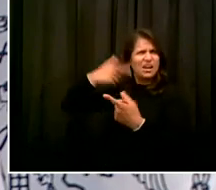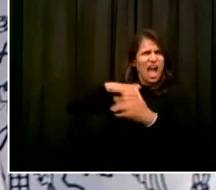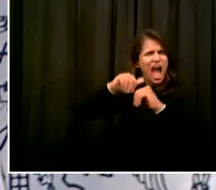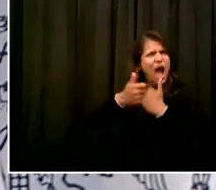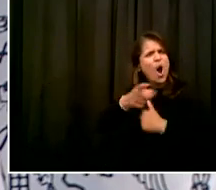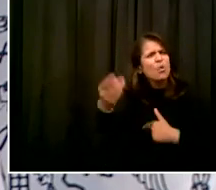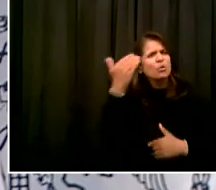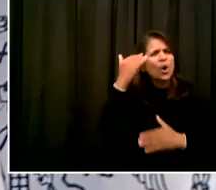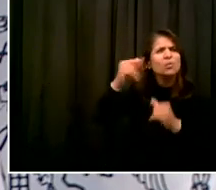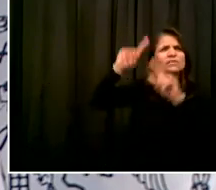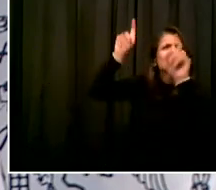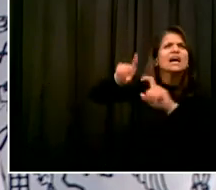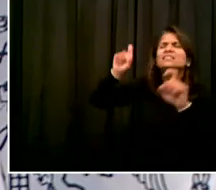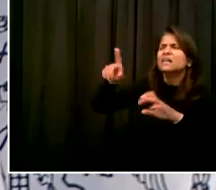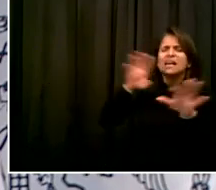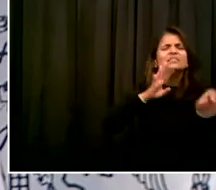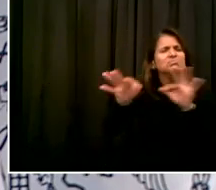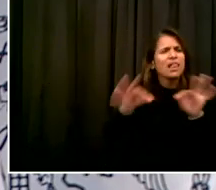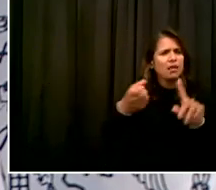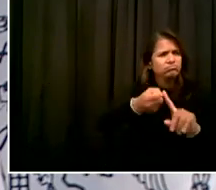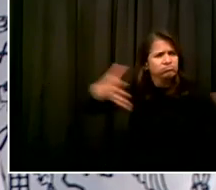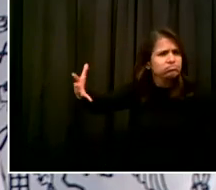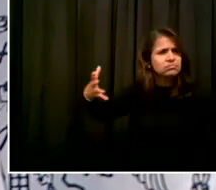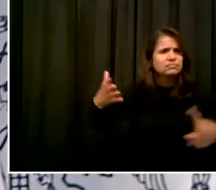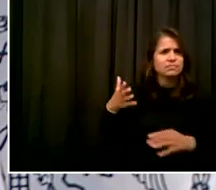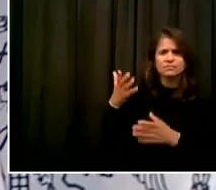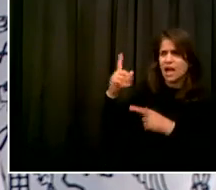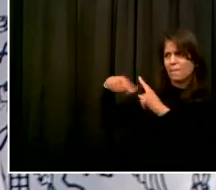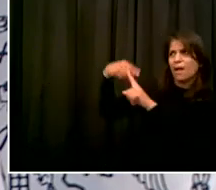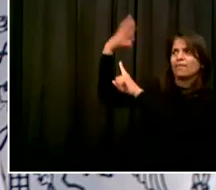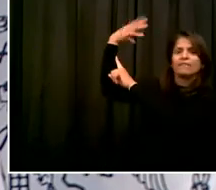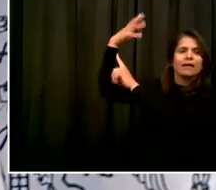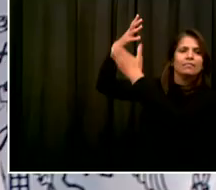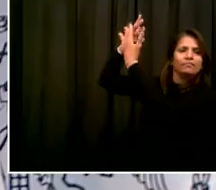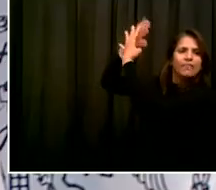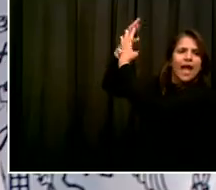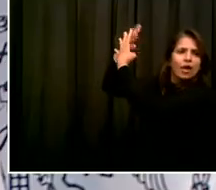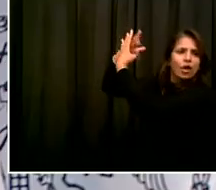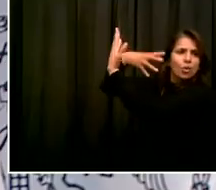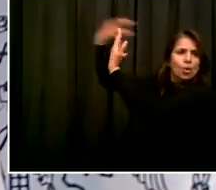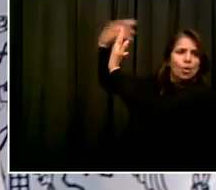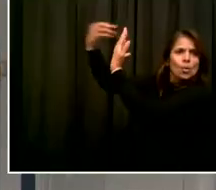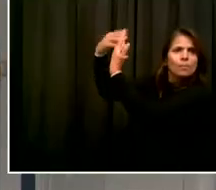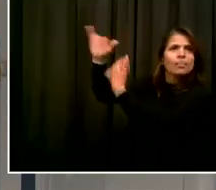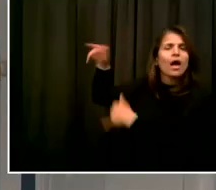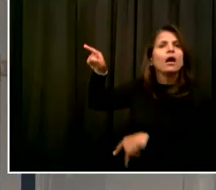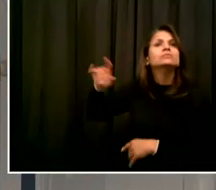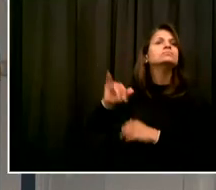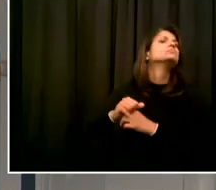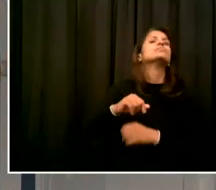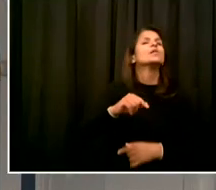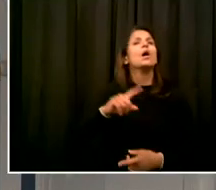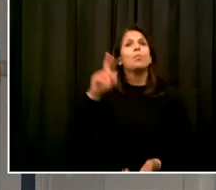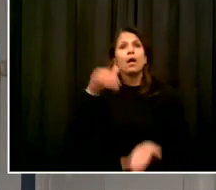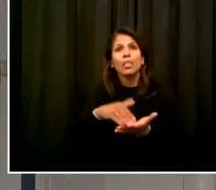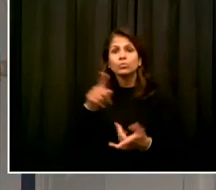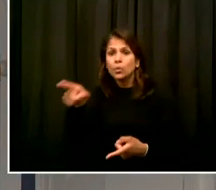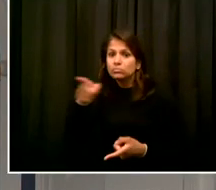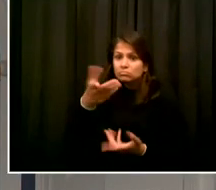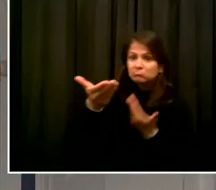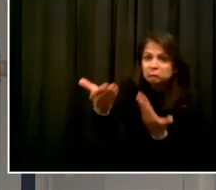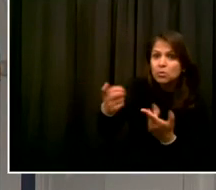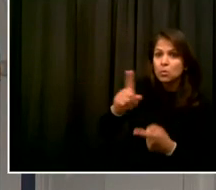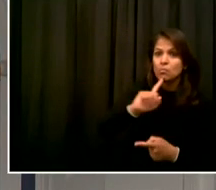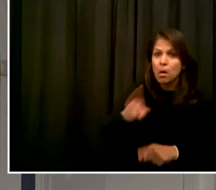Dr. Choksi or Dr. Varma might want to add in as well. Go ahead. Sure. Thanks, Katie. So there are a